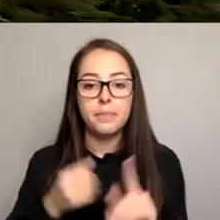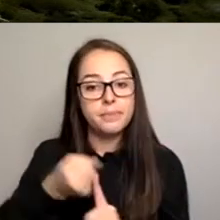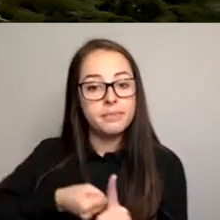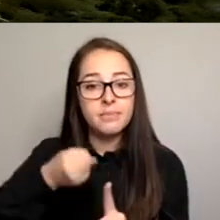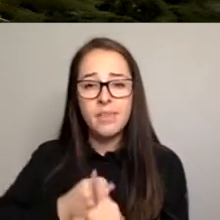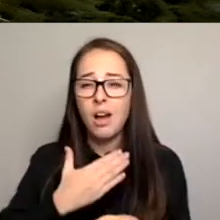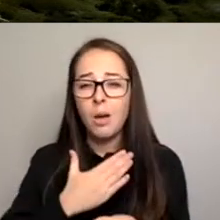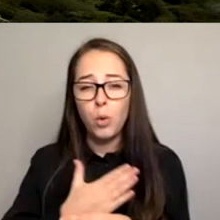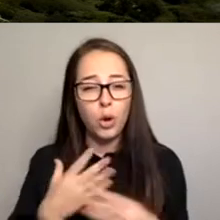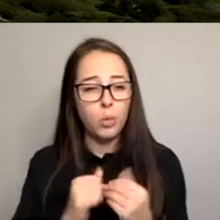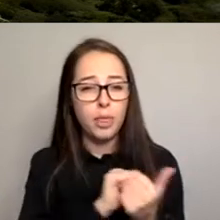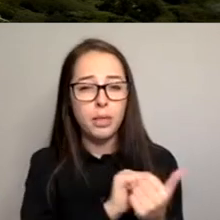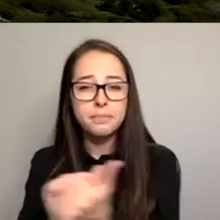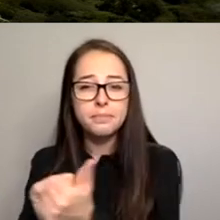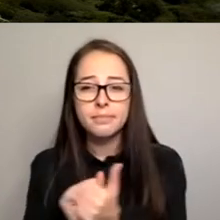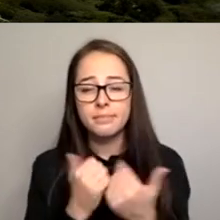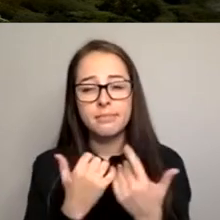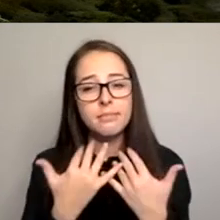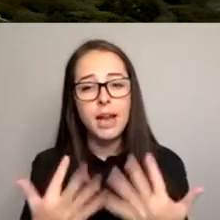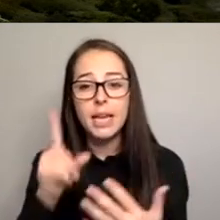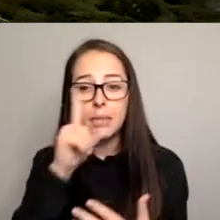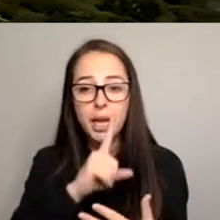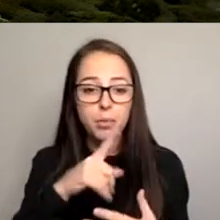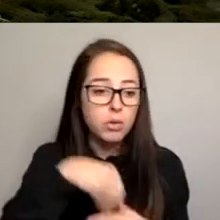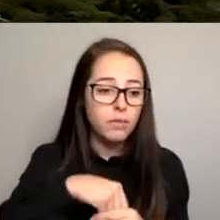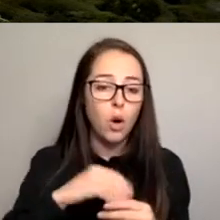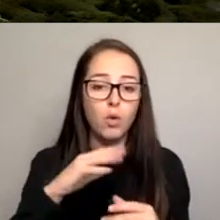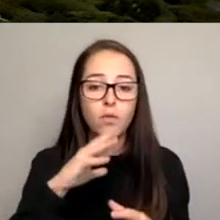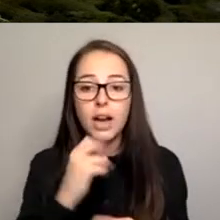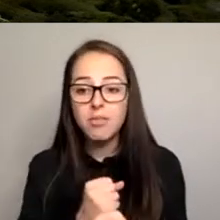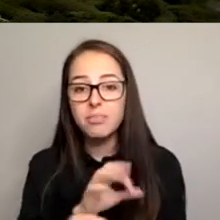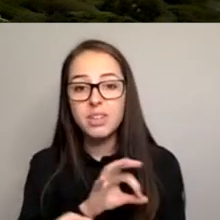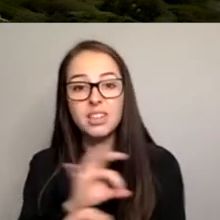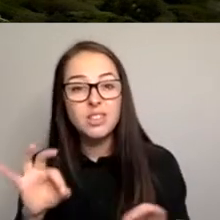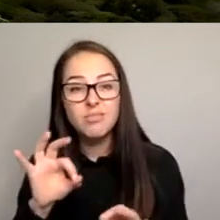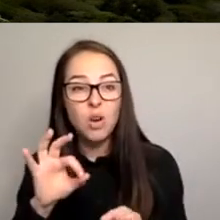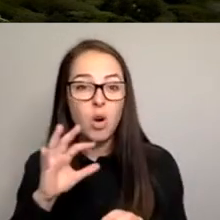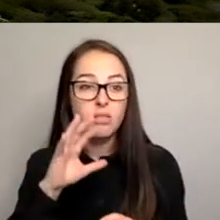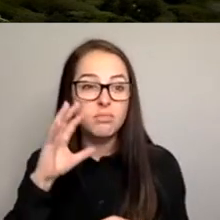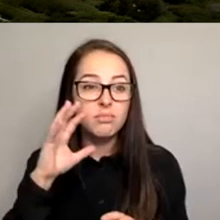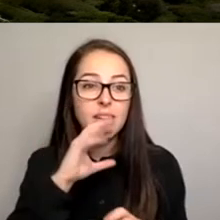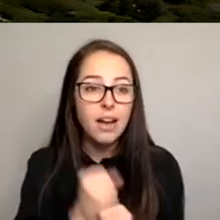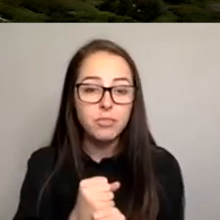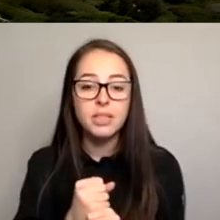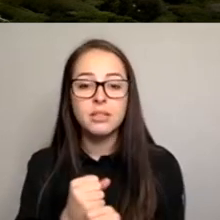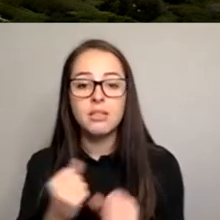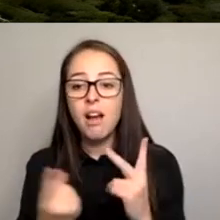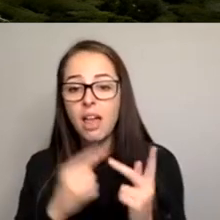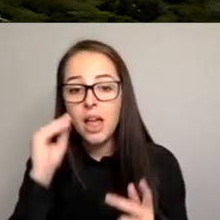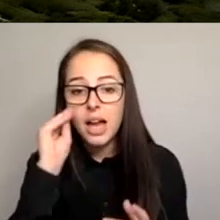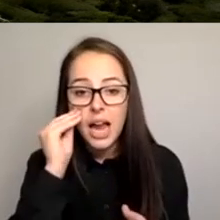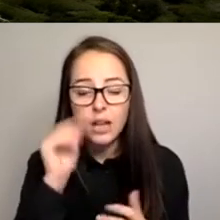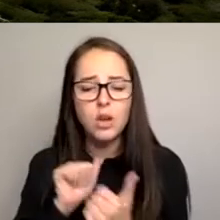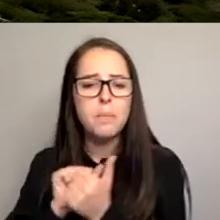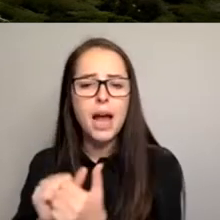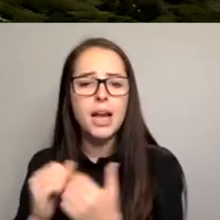outside the local government sector. I've partnered with groups such as Women for Gippsland, and I cannot